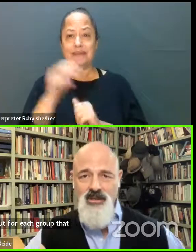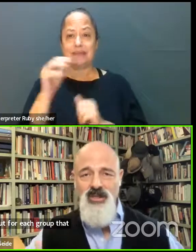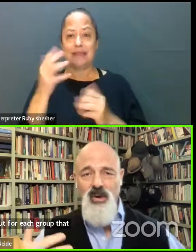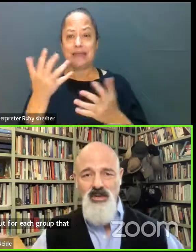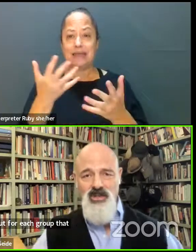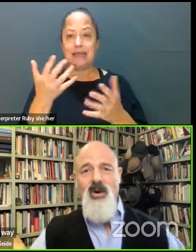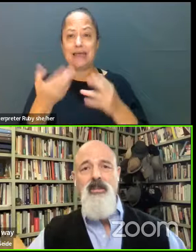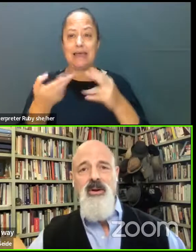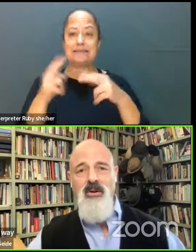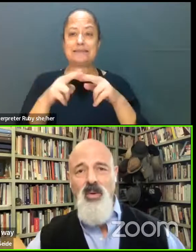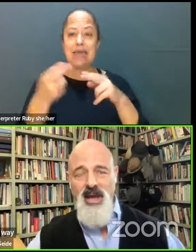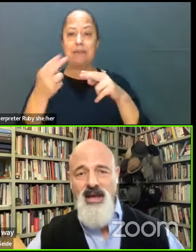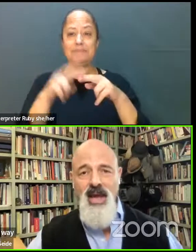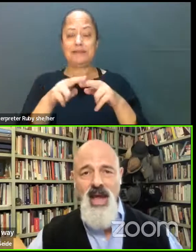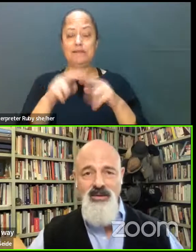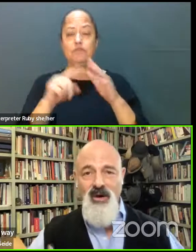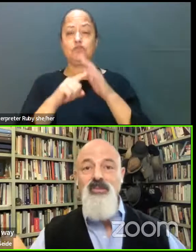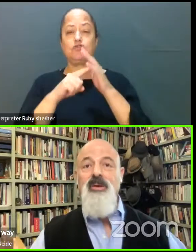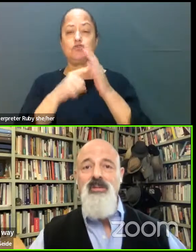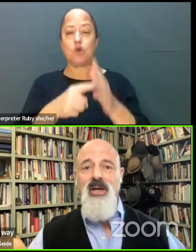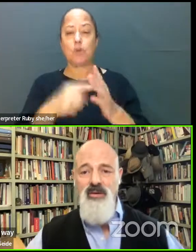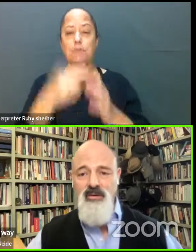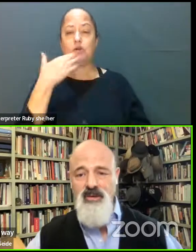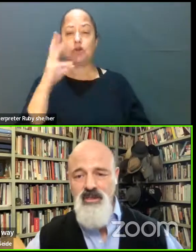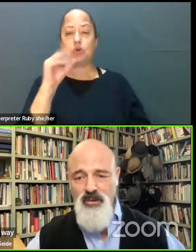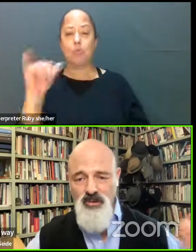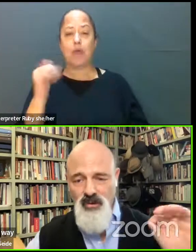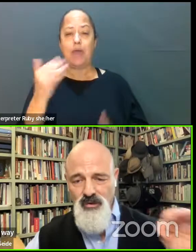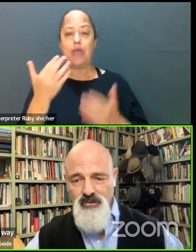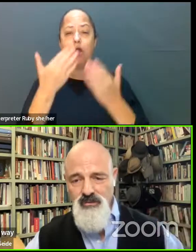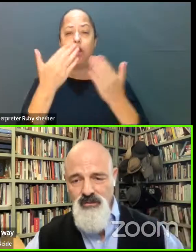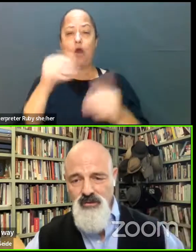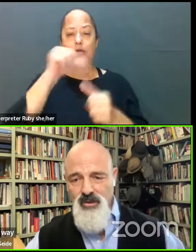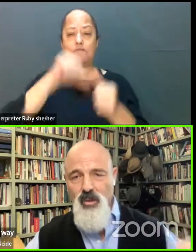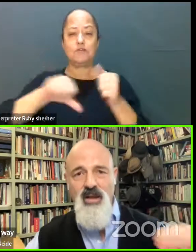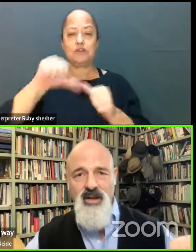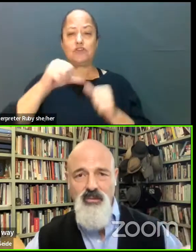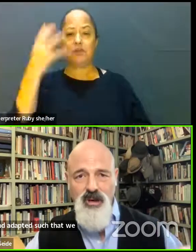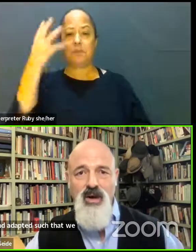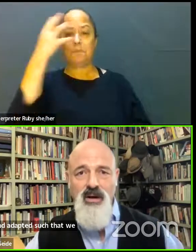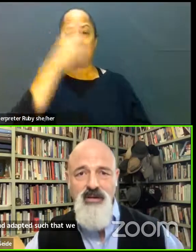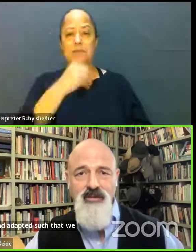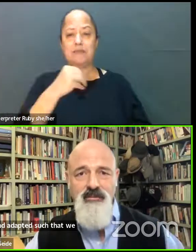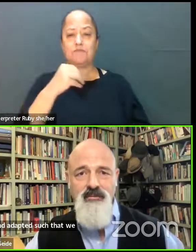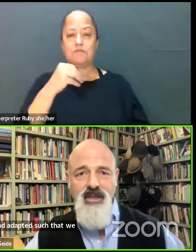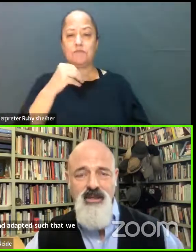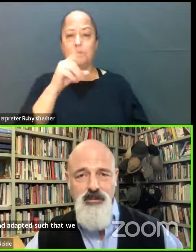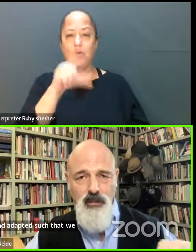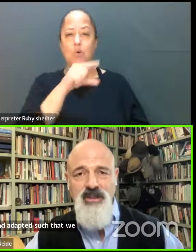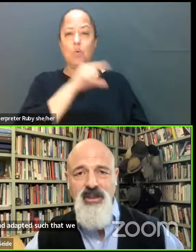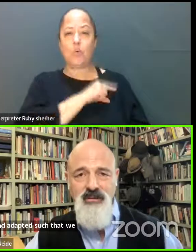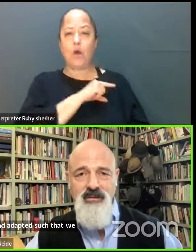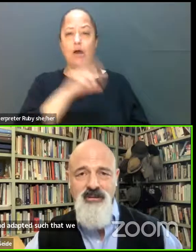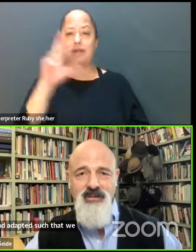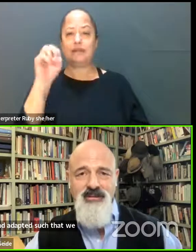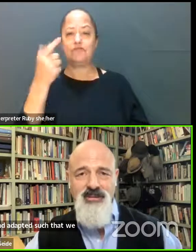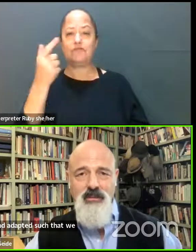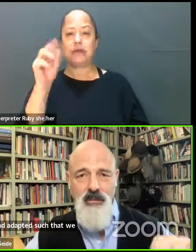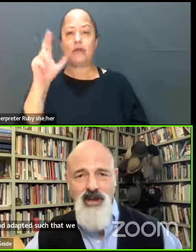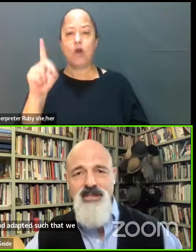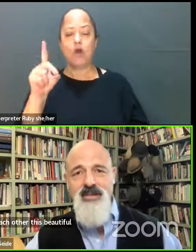such that we can show up in a good way and offer each other this beautiful quality of regard, this permission